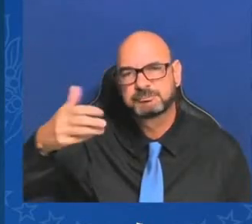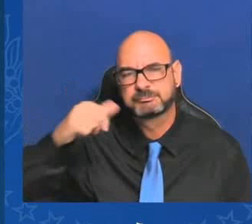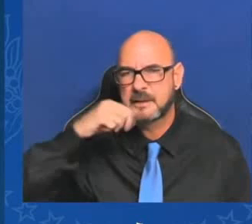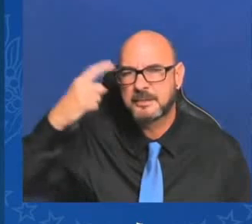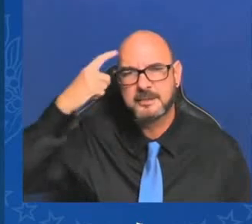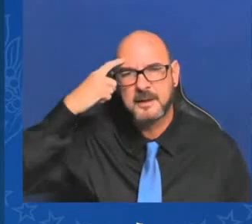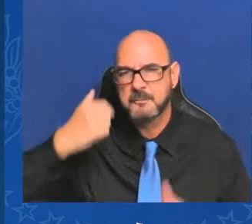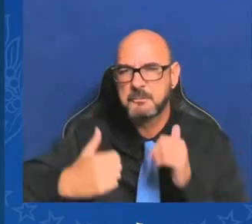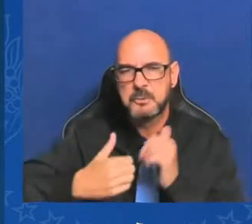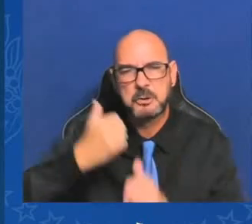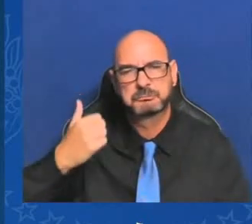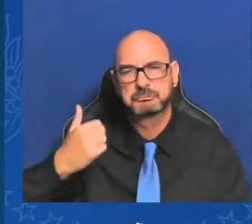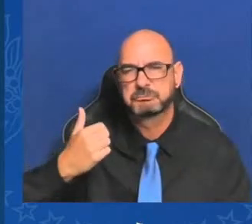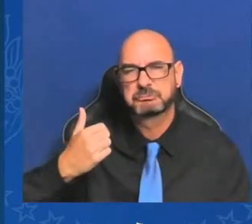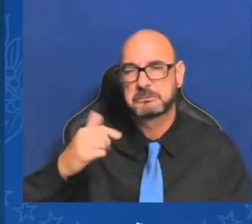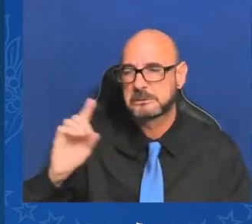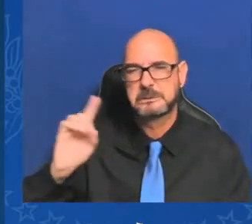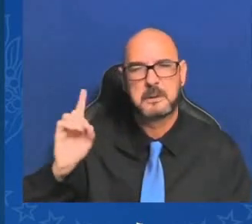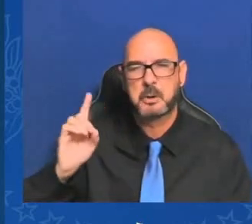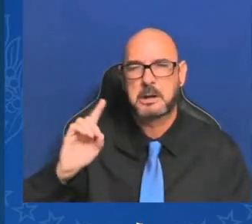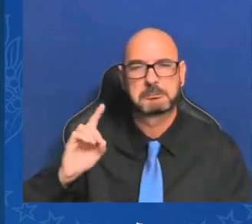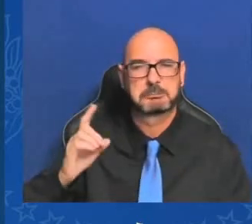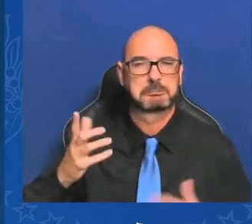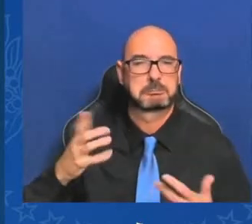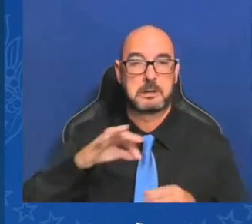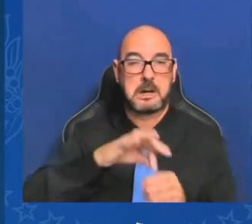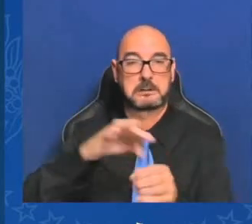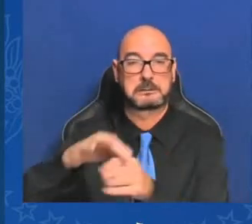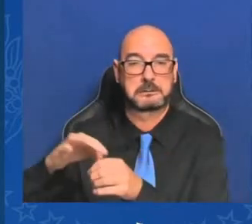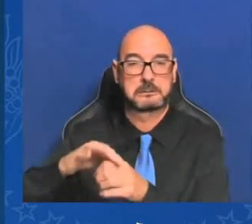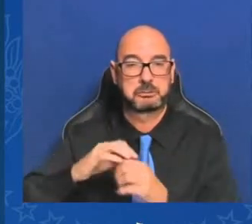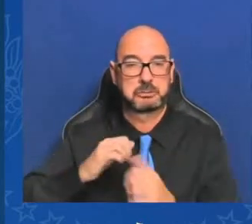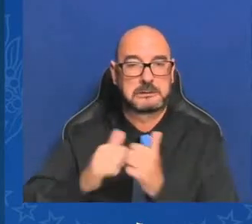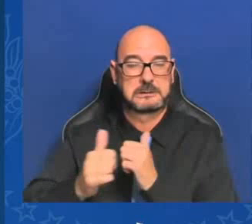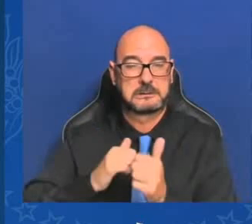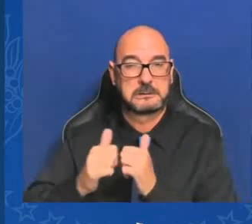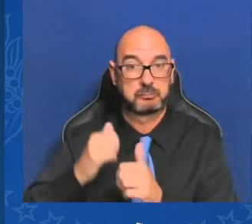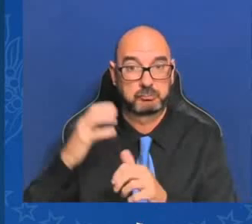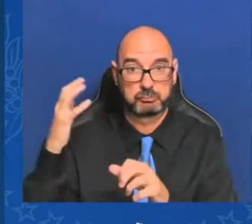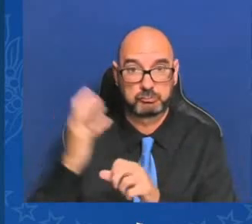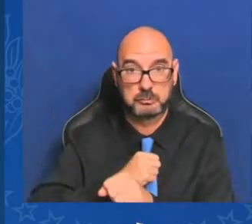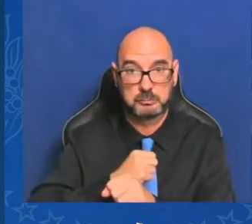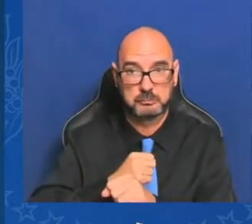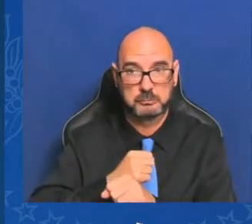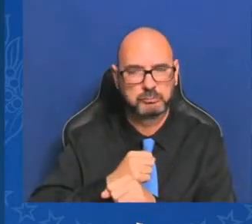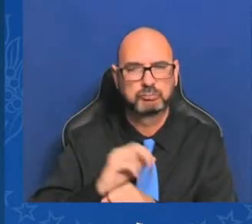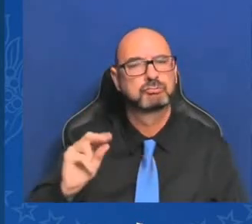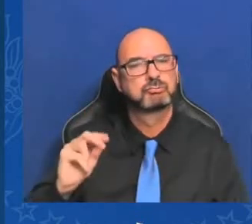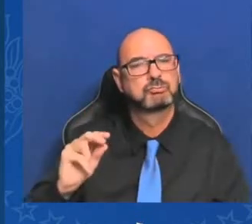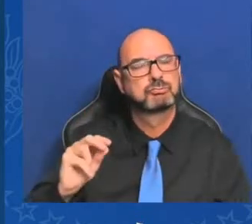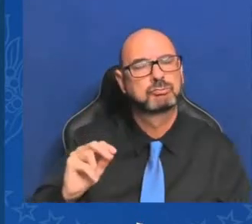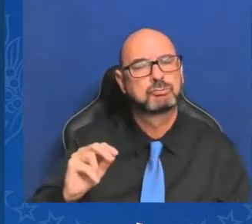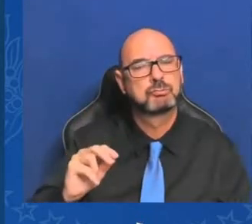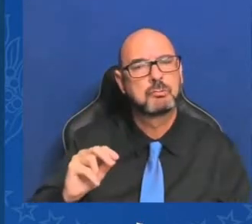candidate. The truth of the matter is, I understand the self interest of a candidate. If they think that, you know, running